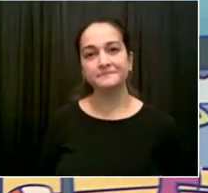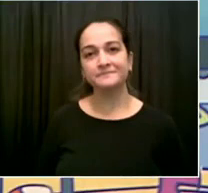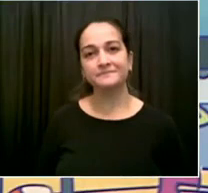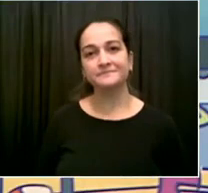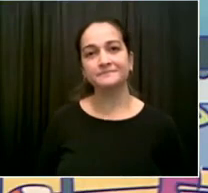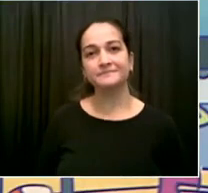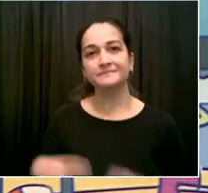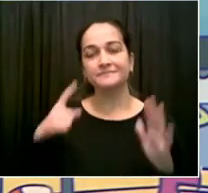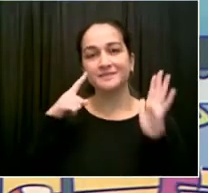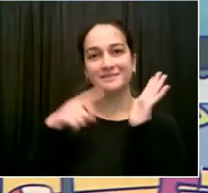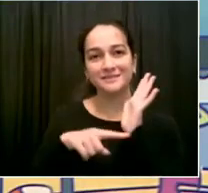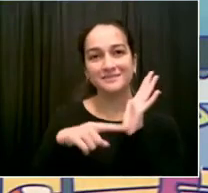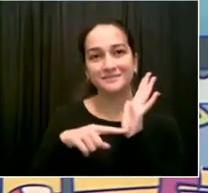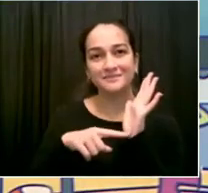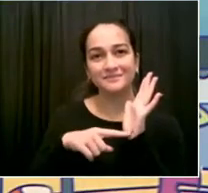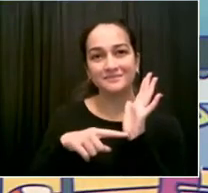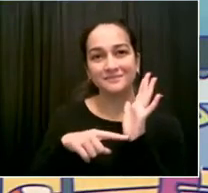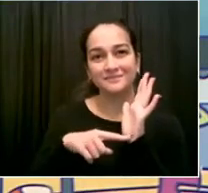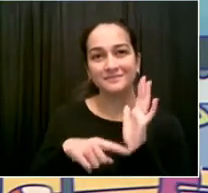folks to affordable housing.